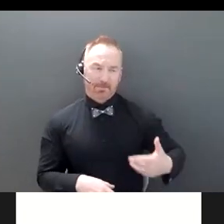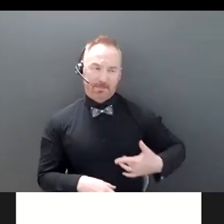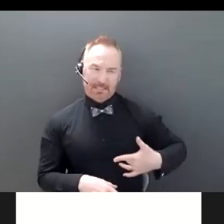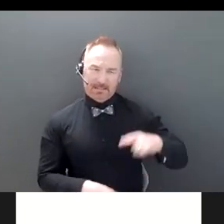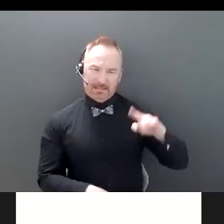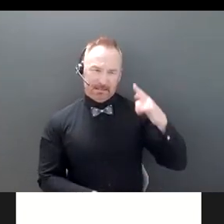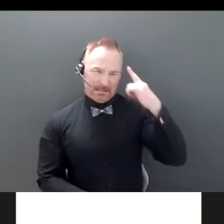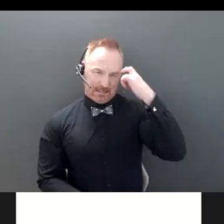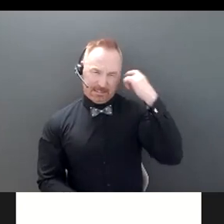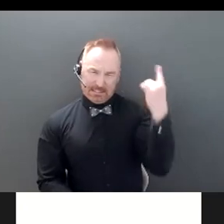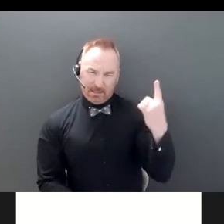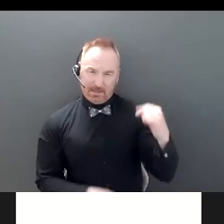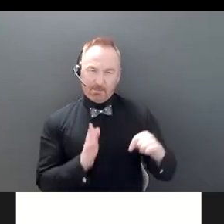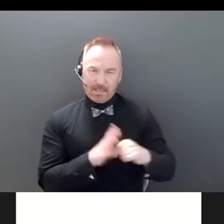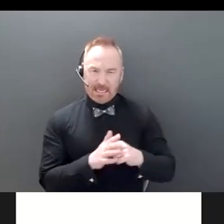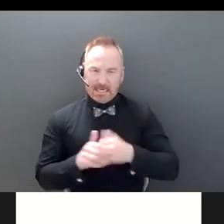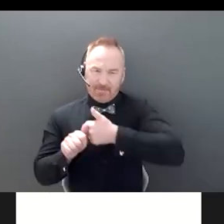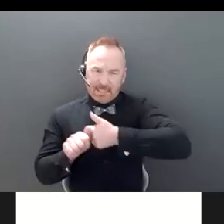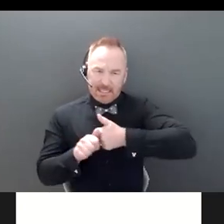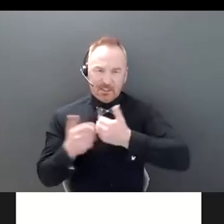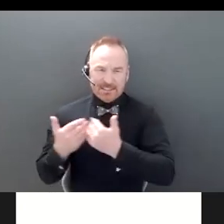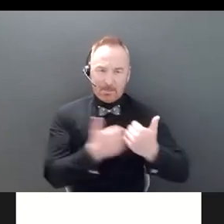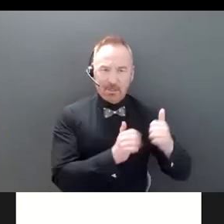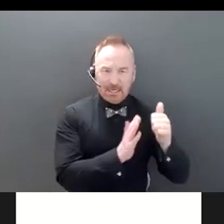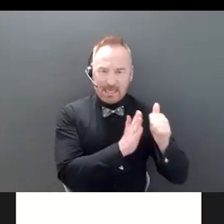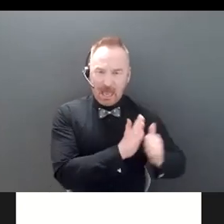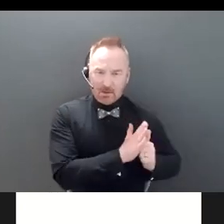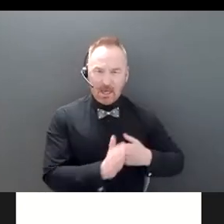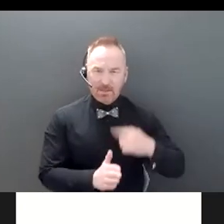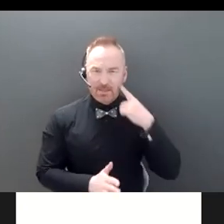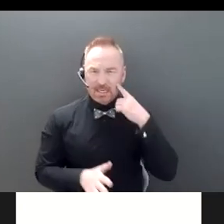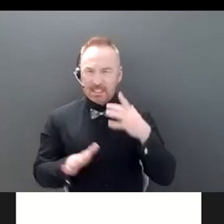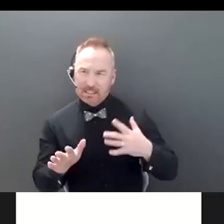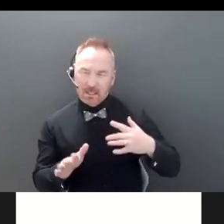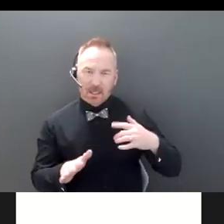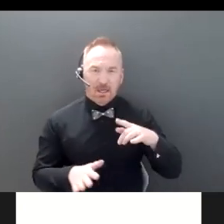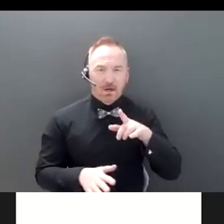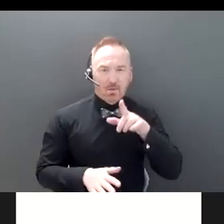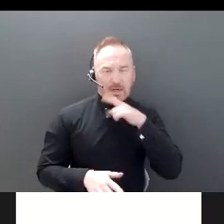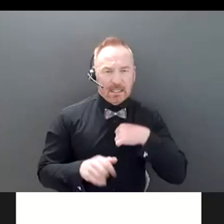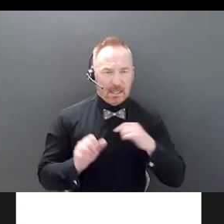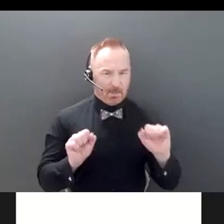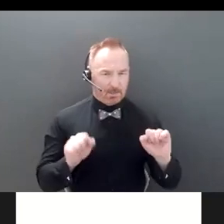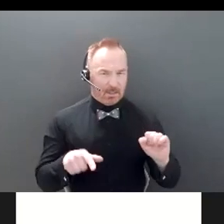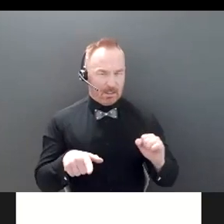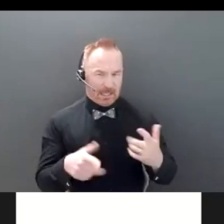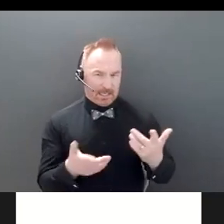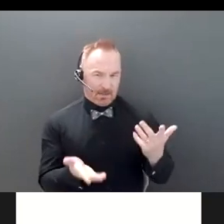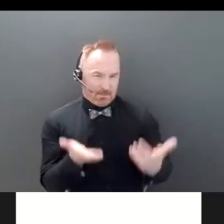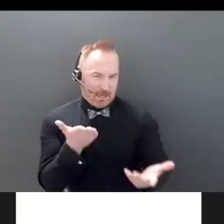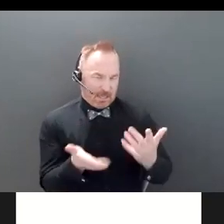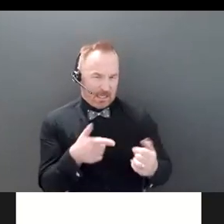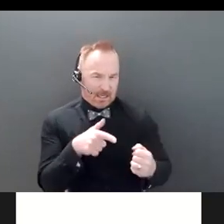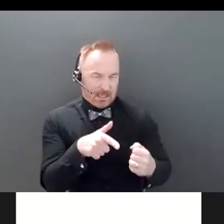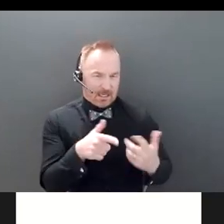So, they're kind of, they're from the same person. I know they're from the PGAT kind of, maybe, focus. So,